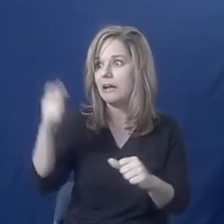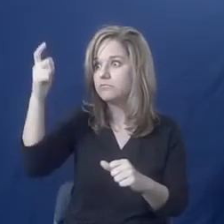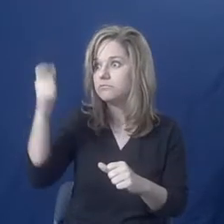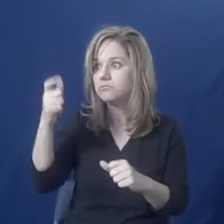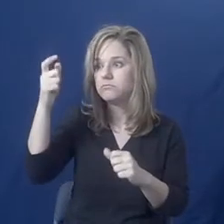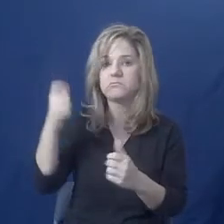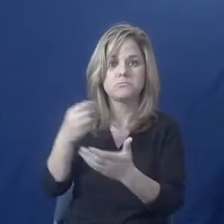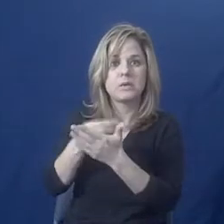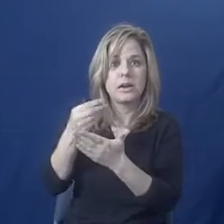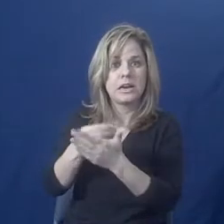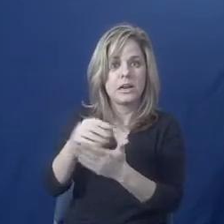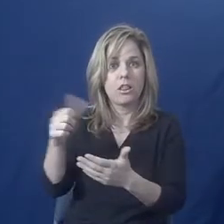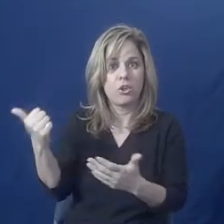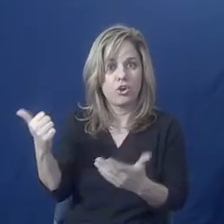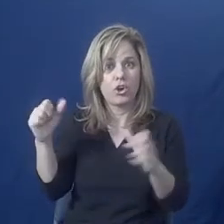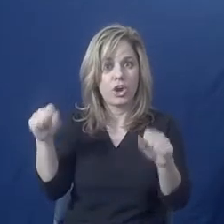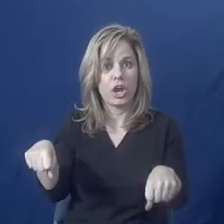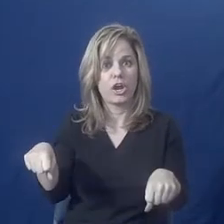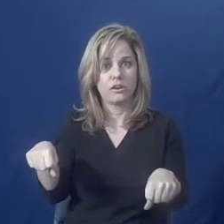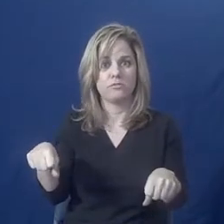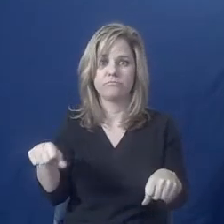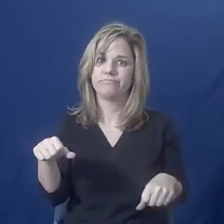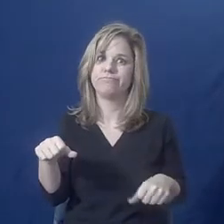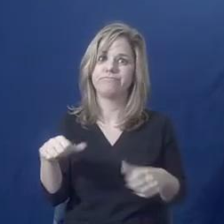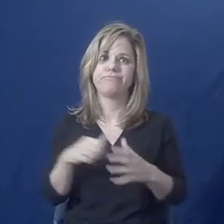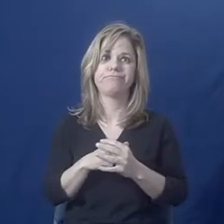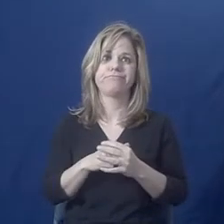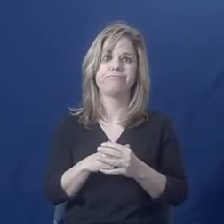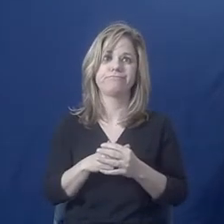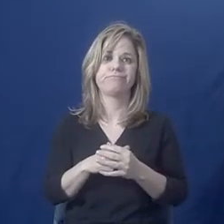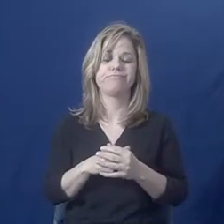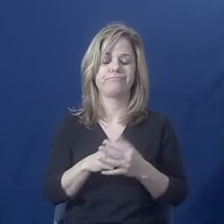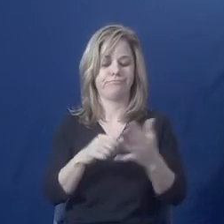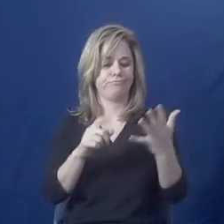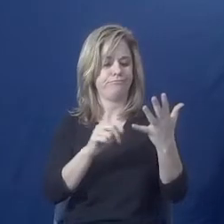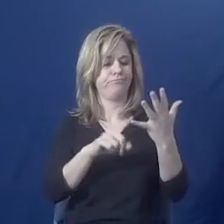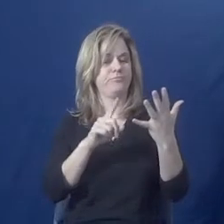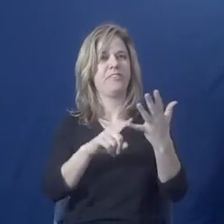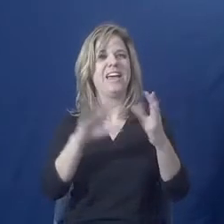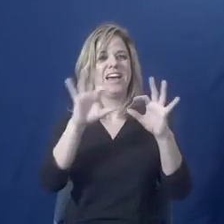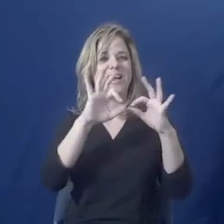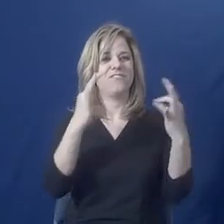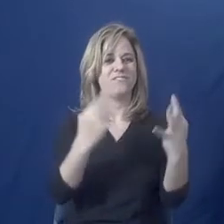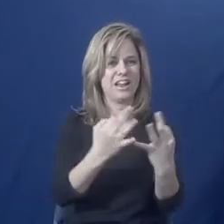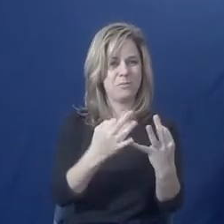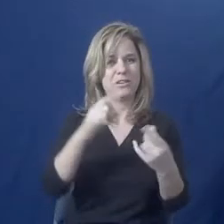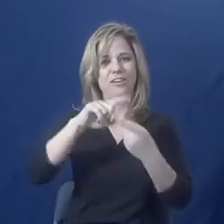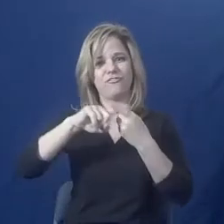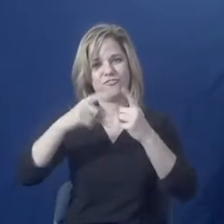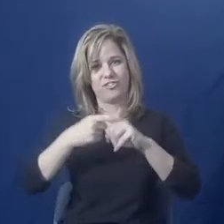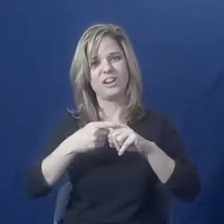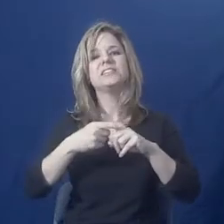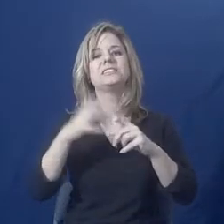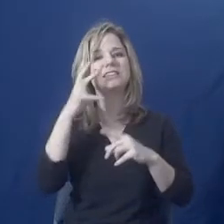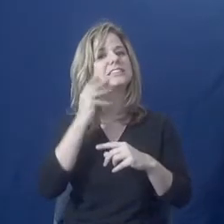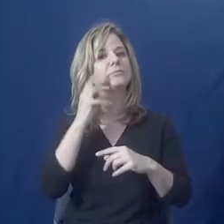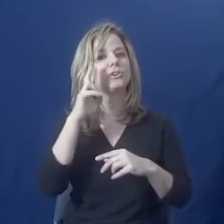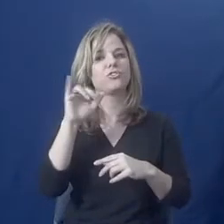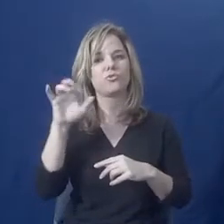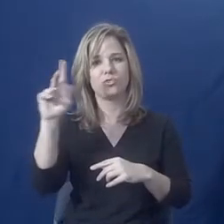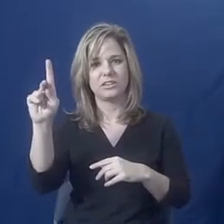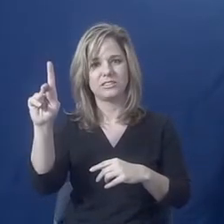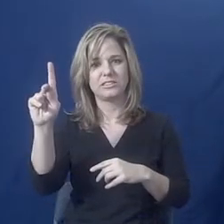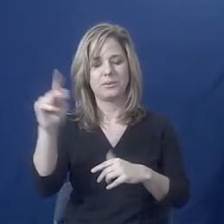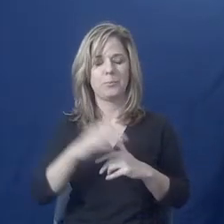financial support? There's a risk to family and friends because a